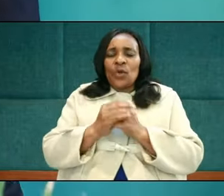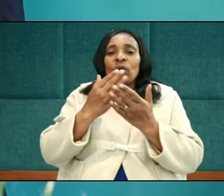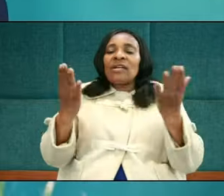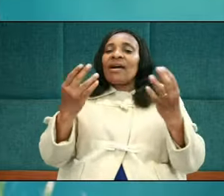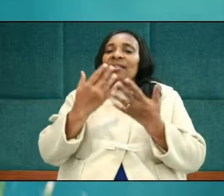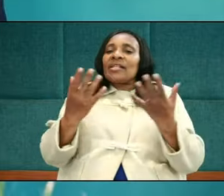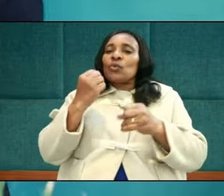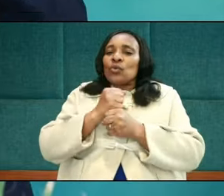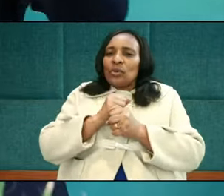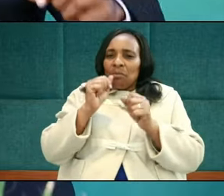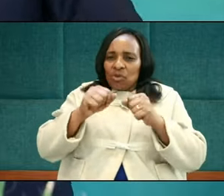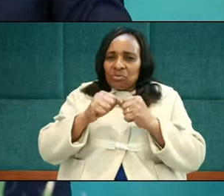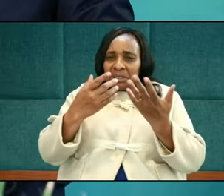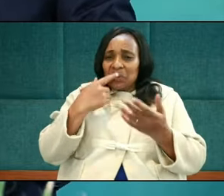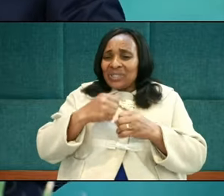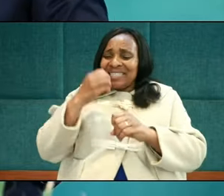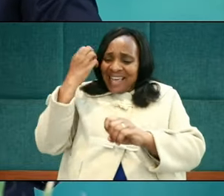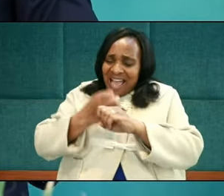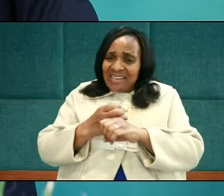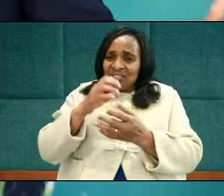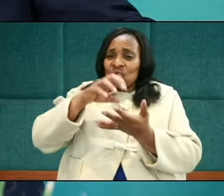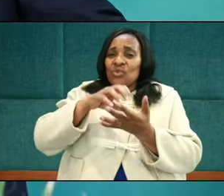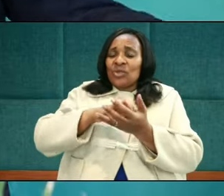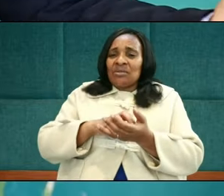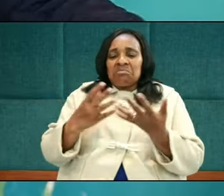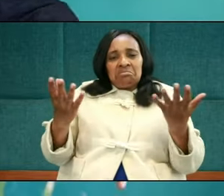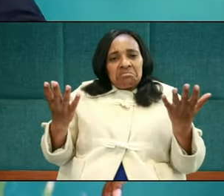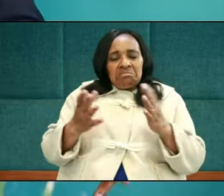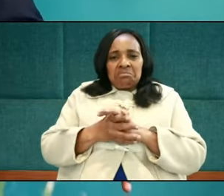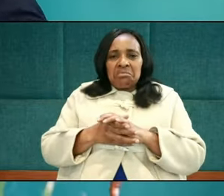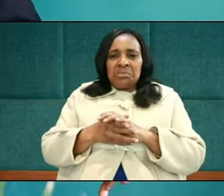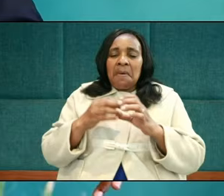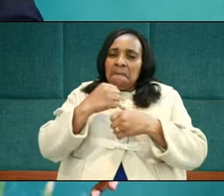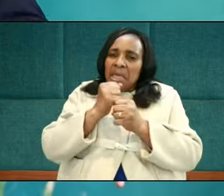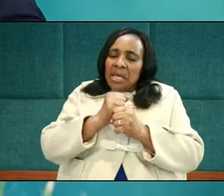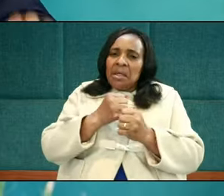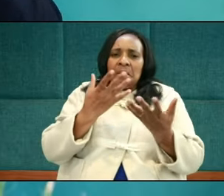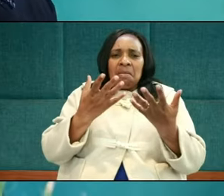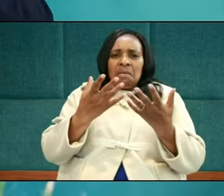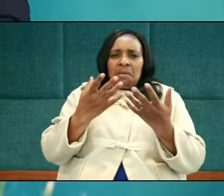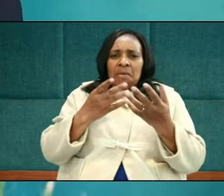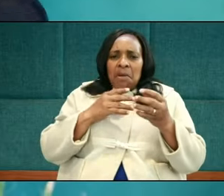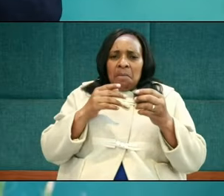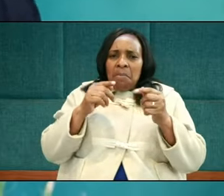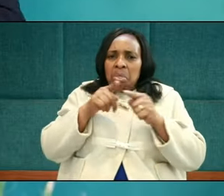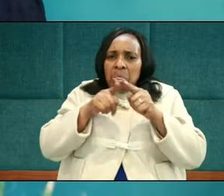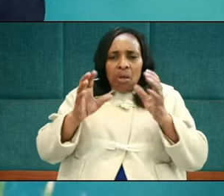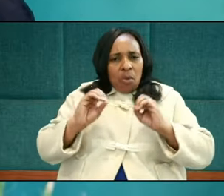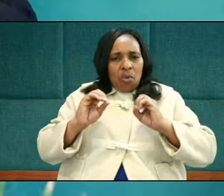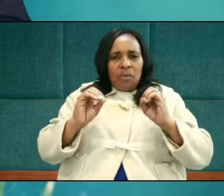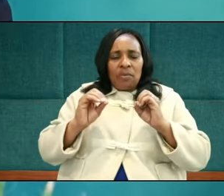righteous do in such a dangerous and difficult situation? Should the righteous fret? No. God said, do not fret